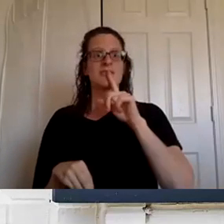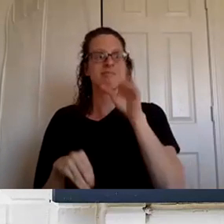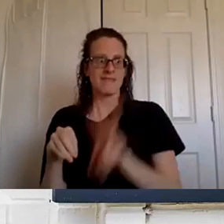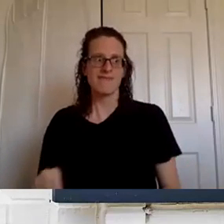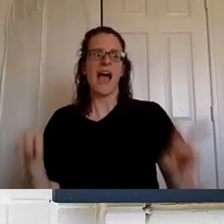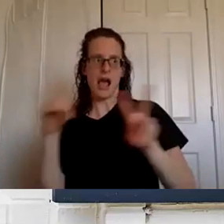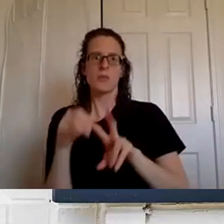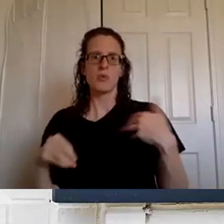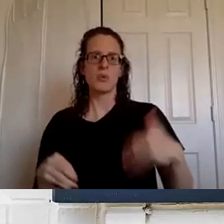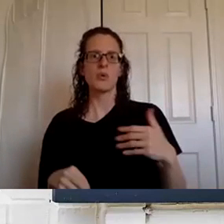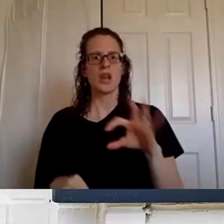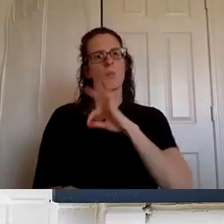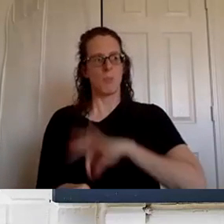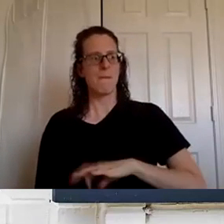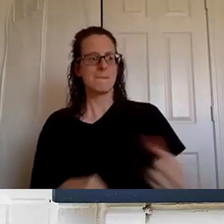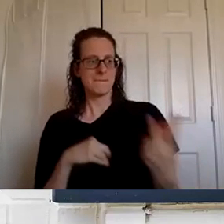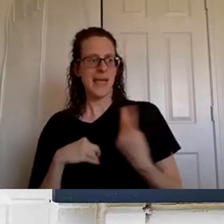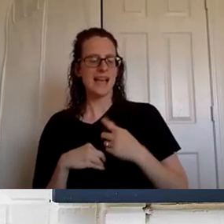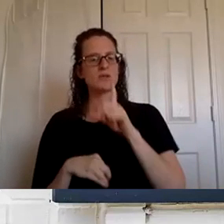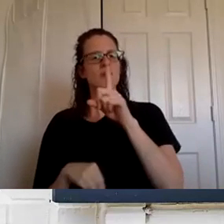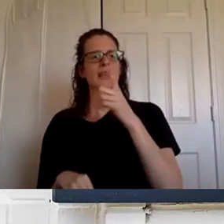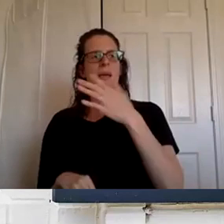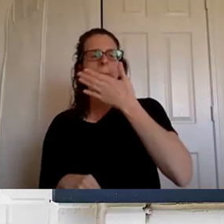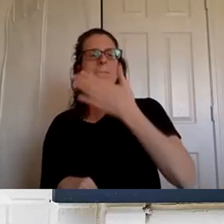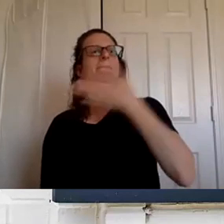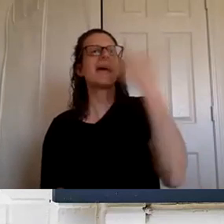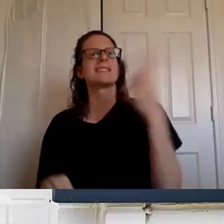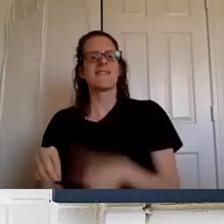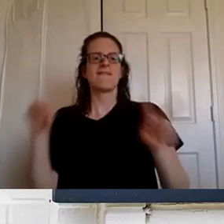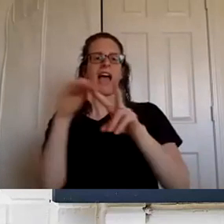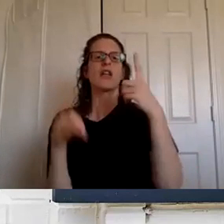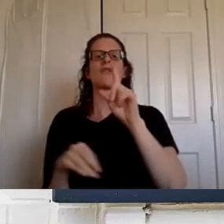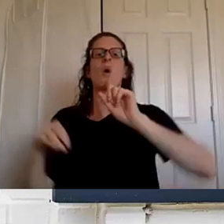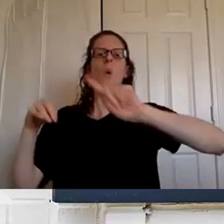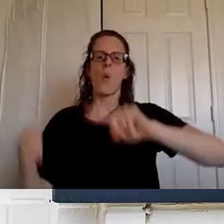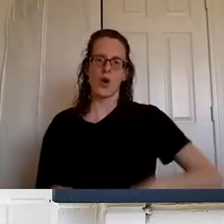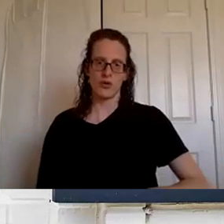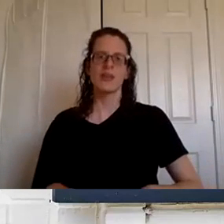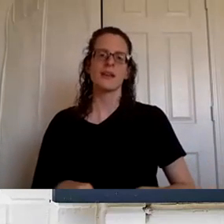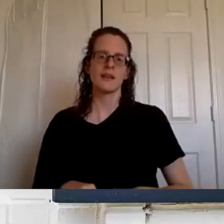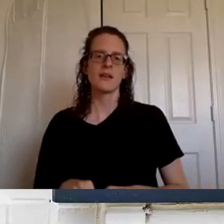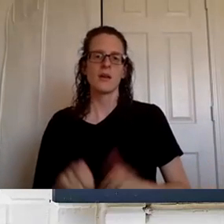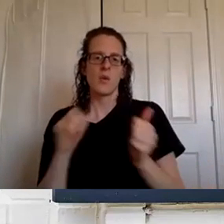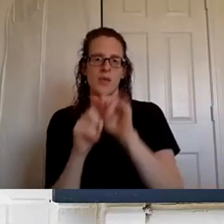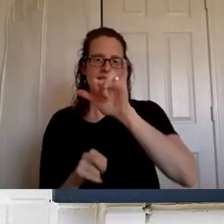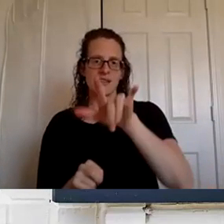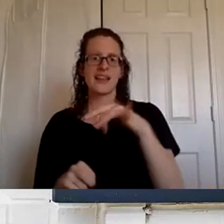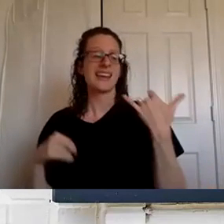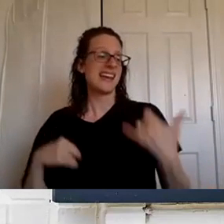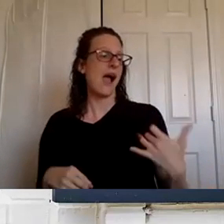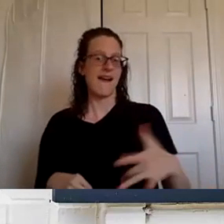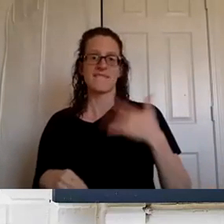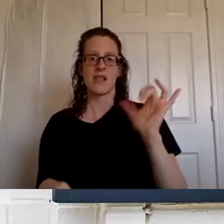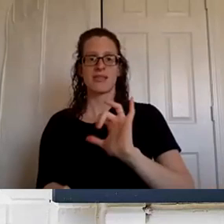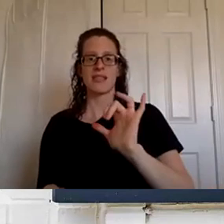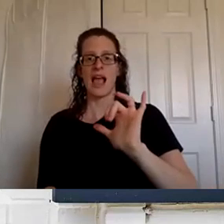is and how it really is the best value for ordering with young living um now i feel like i